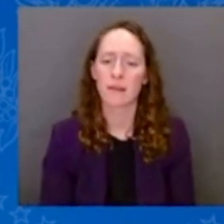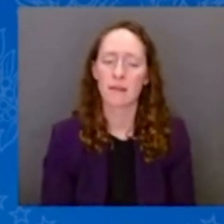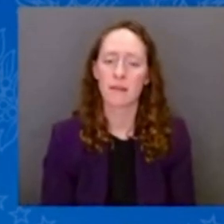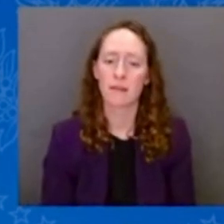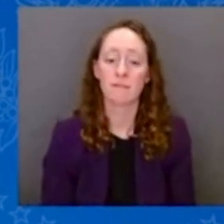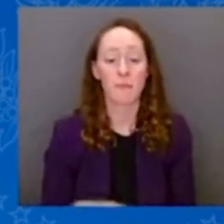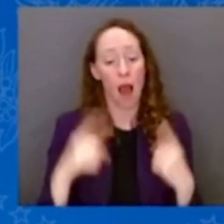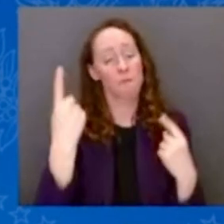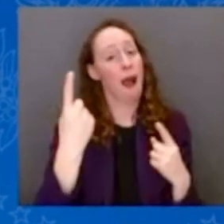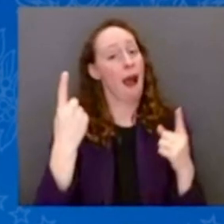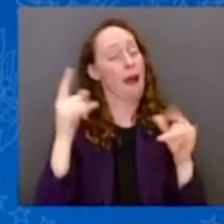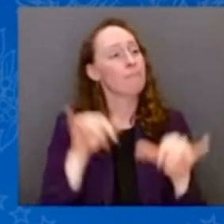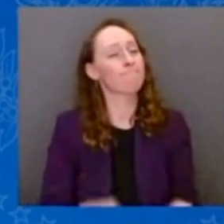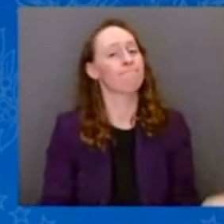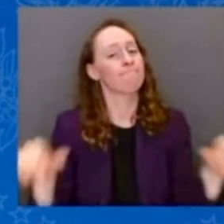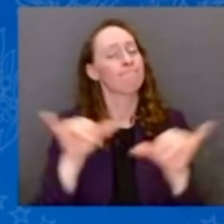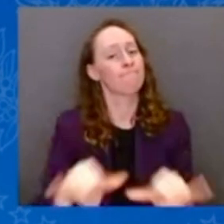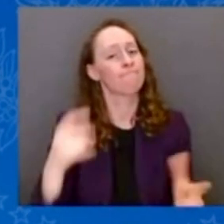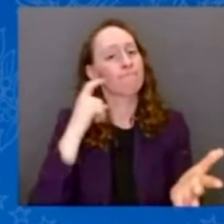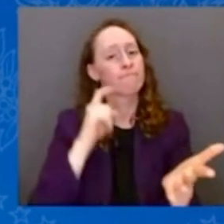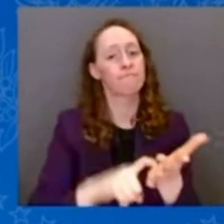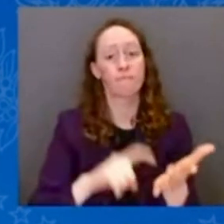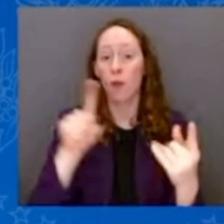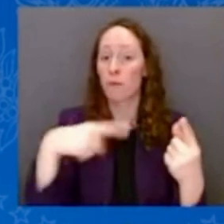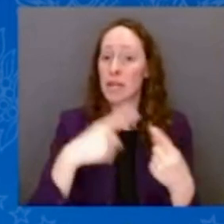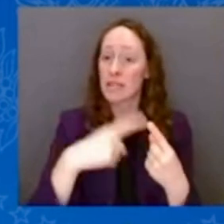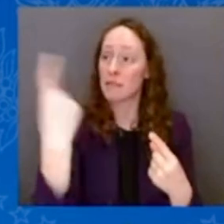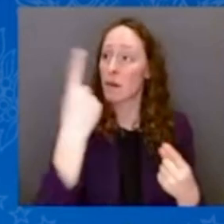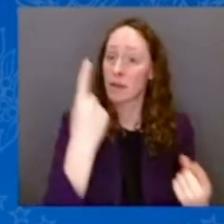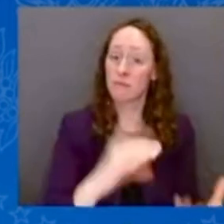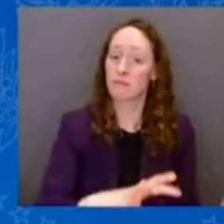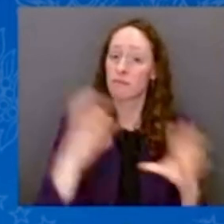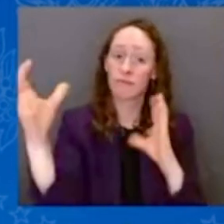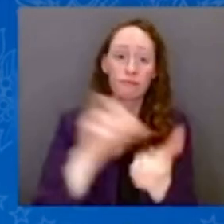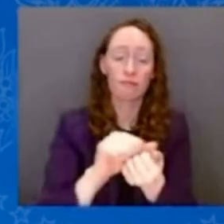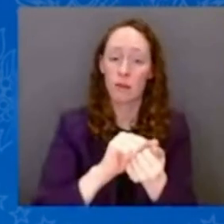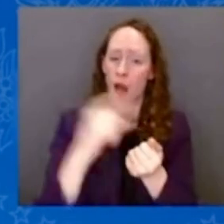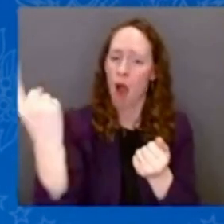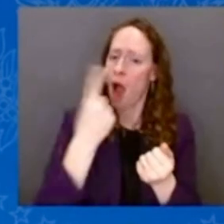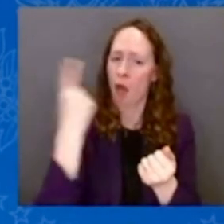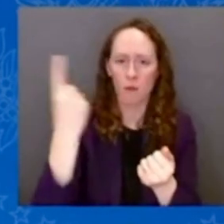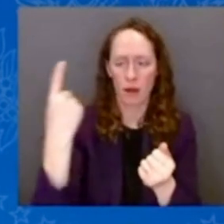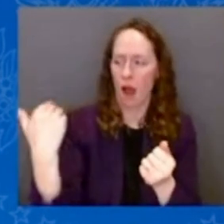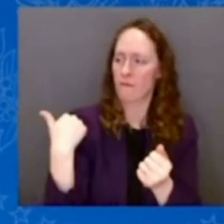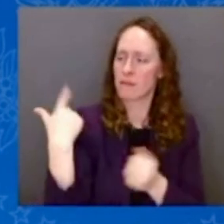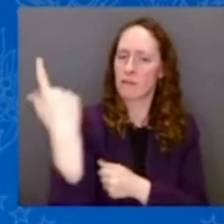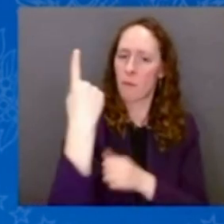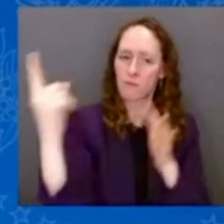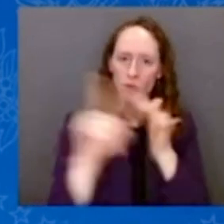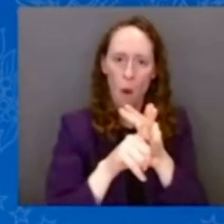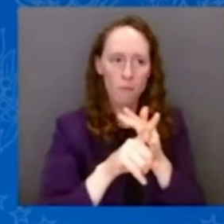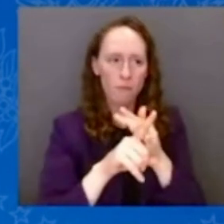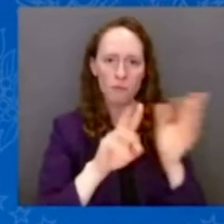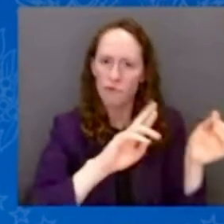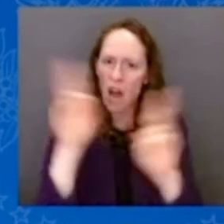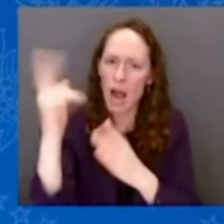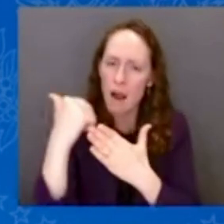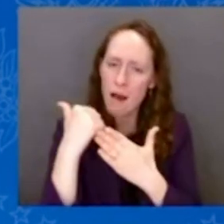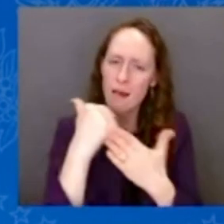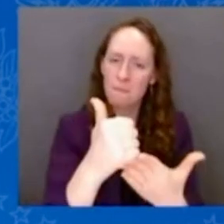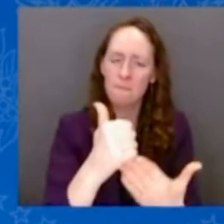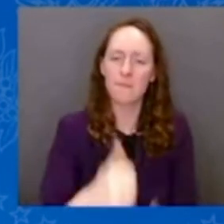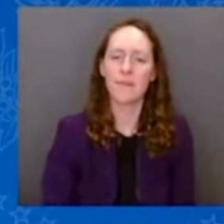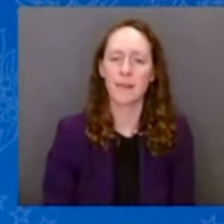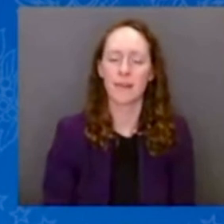Walking down the street here, being told by people the reason we were able to get through it. One family told me